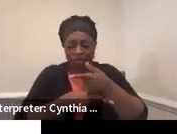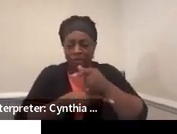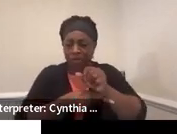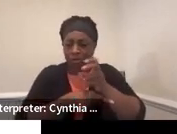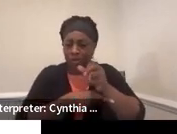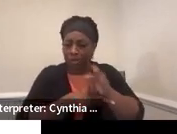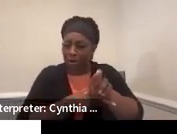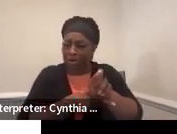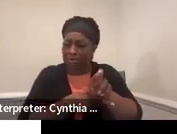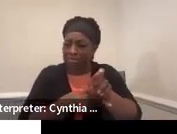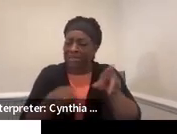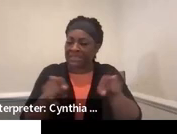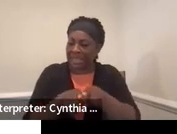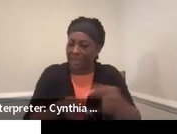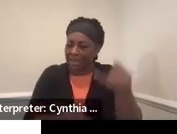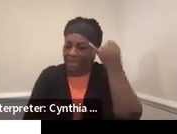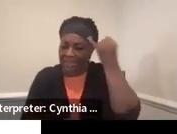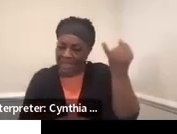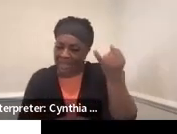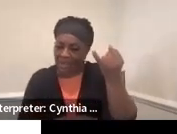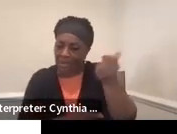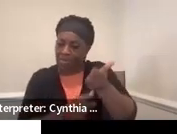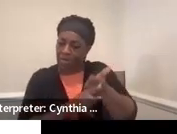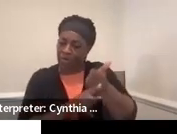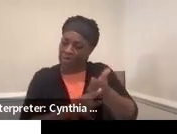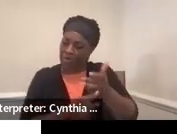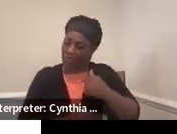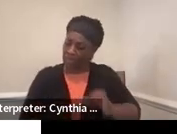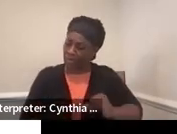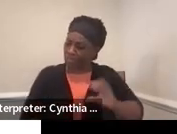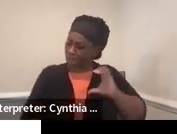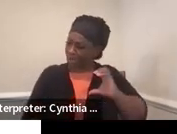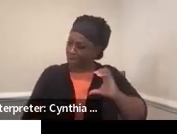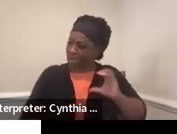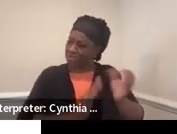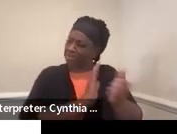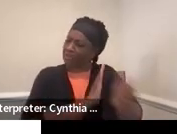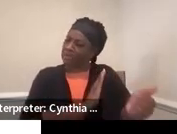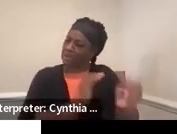but she's doing something that she feels really proud of and she's really good at.